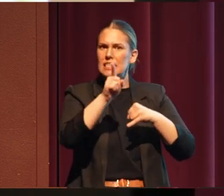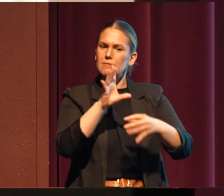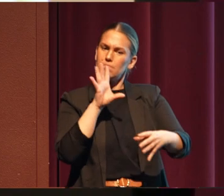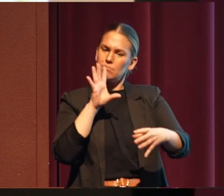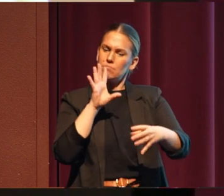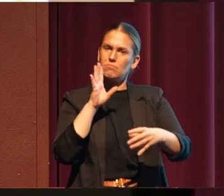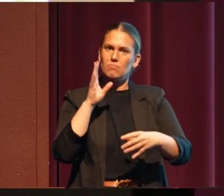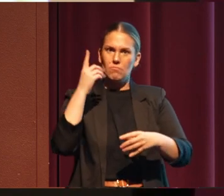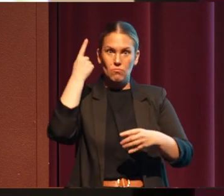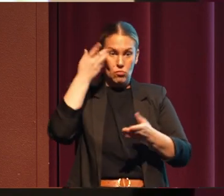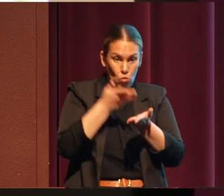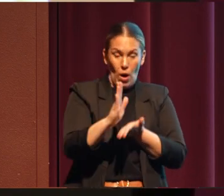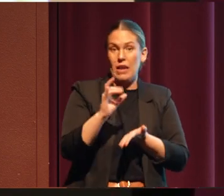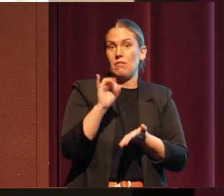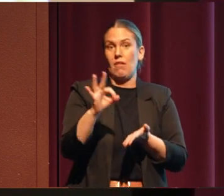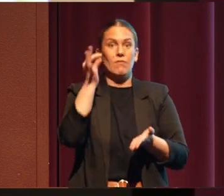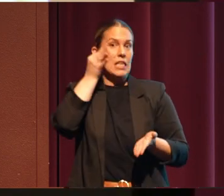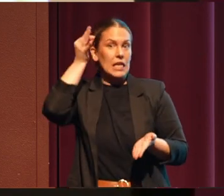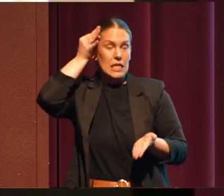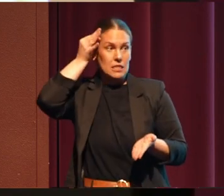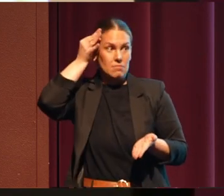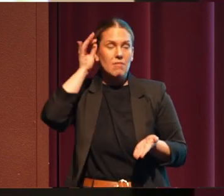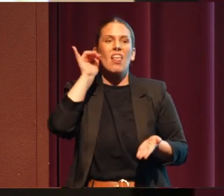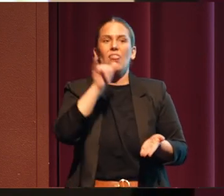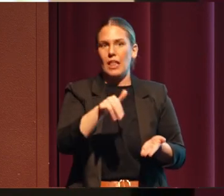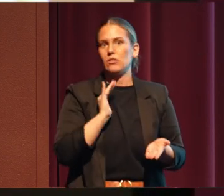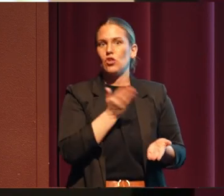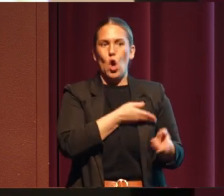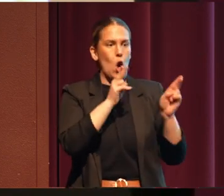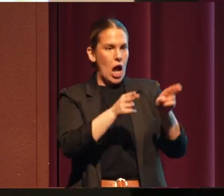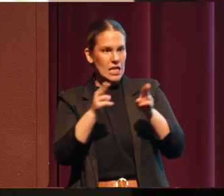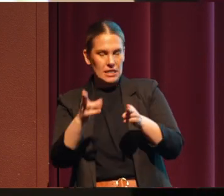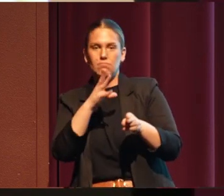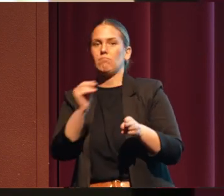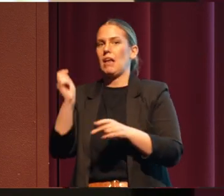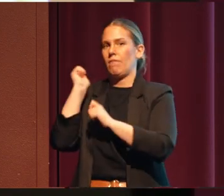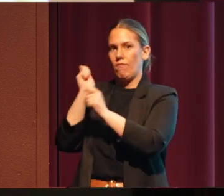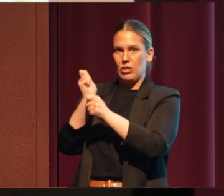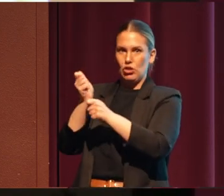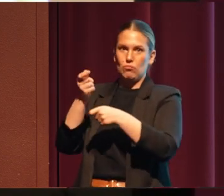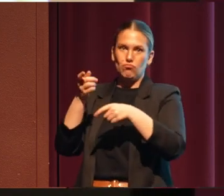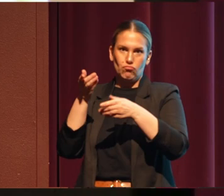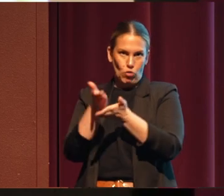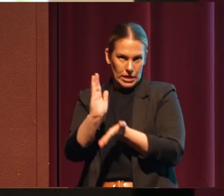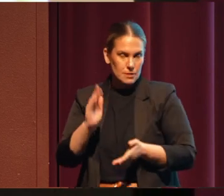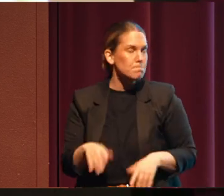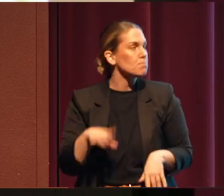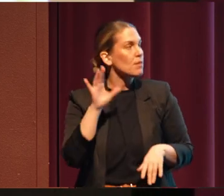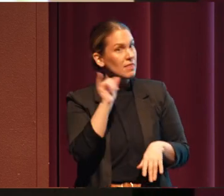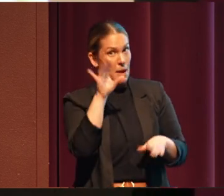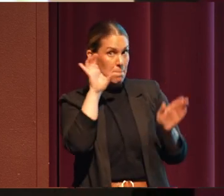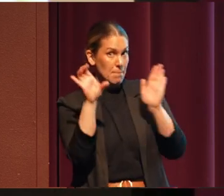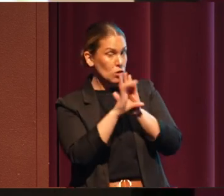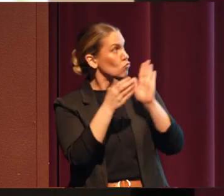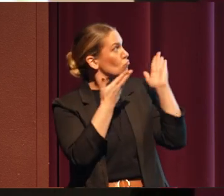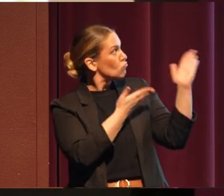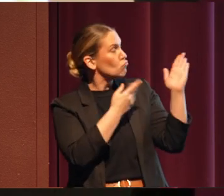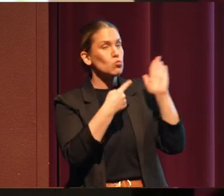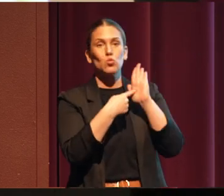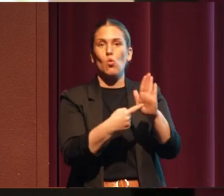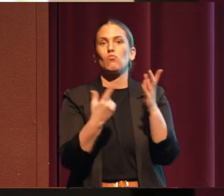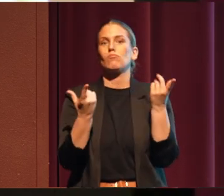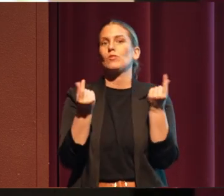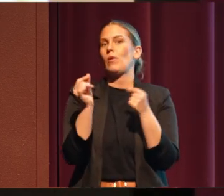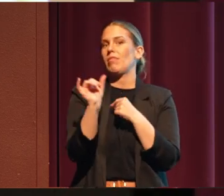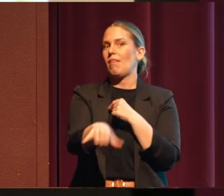to the Indians. That's our hunting and fishing rights. And this image shows us doing that exact thing